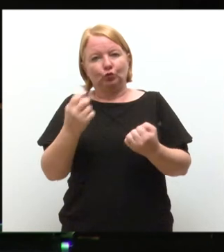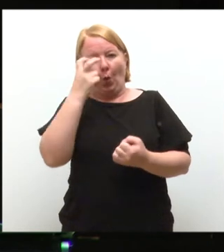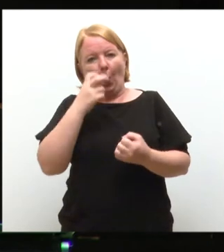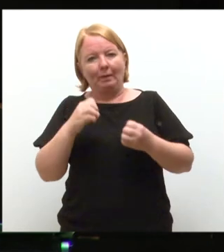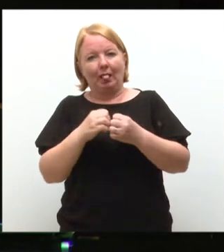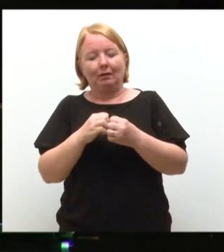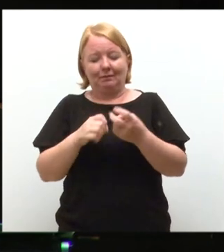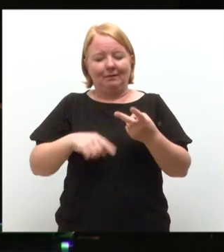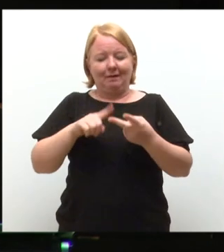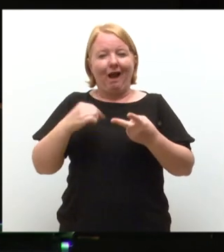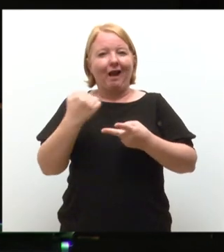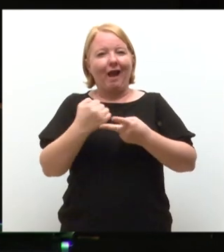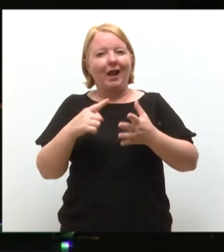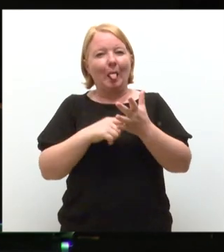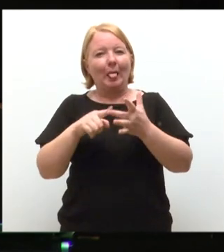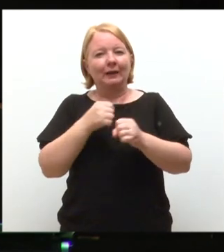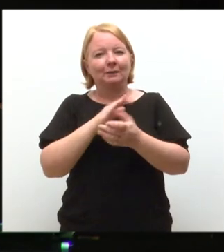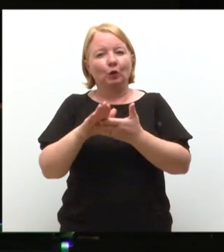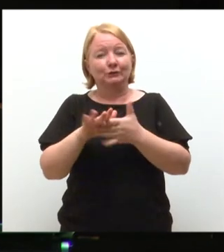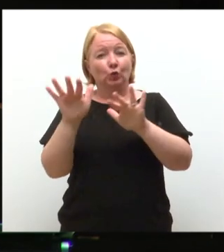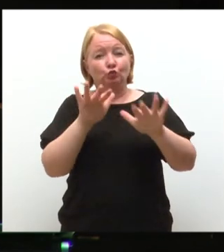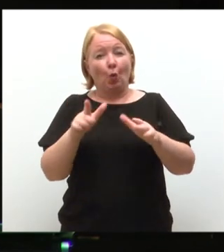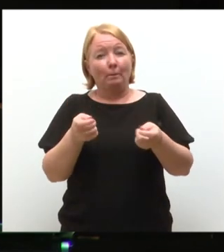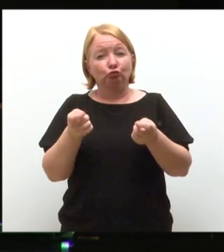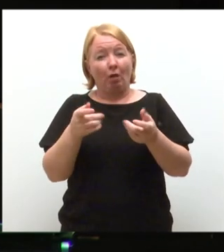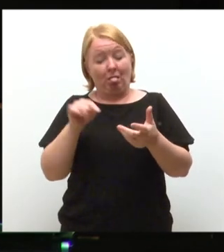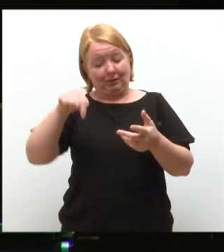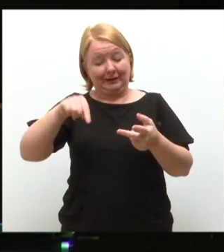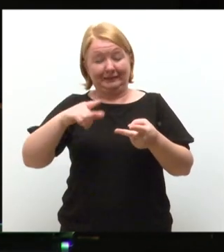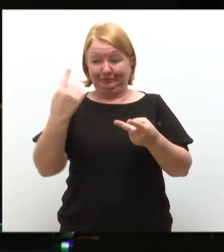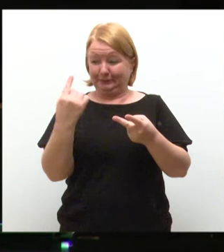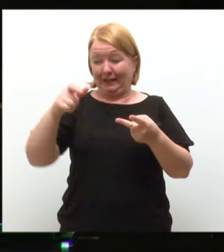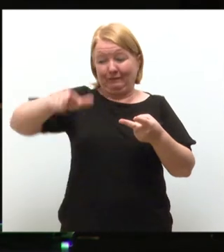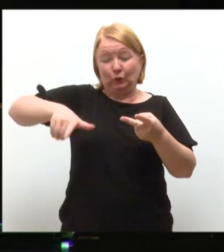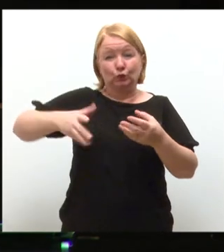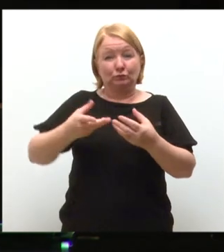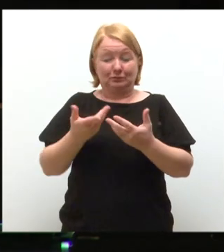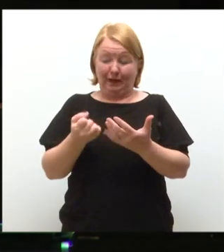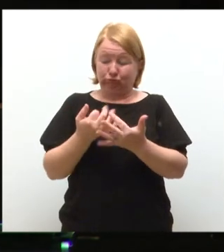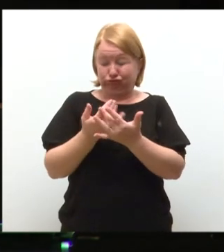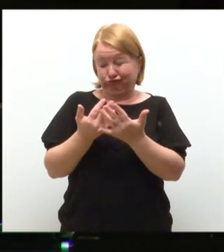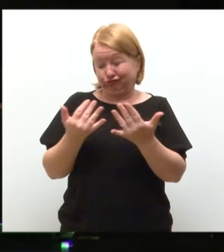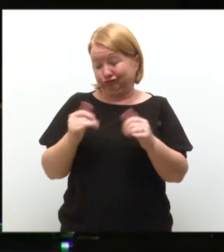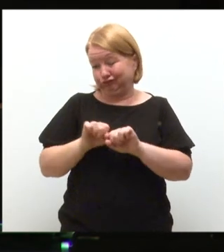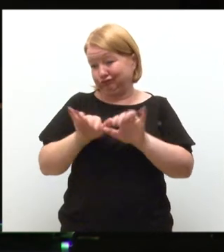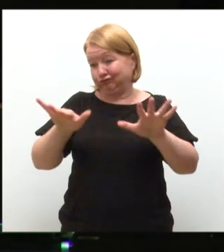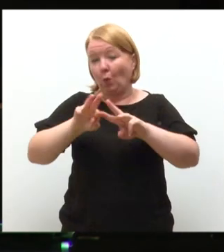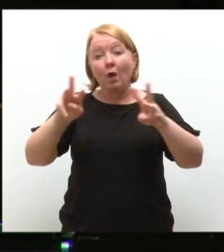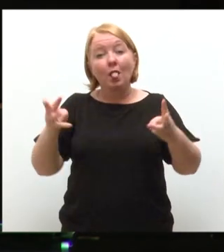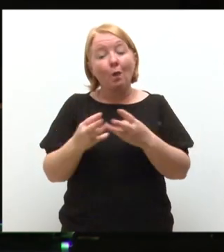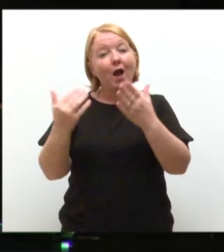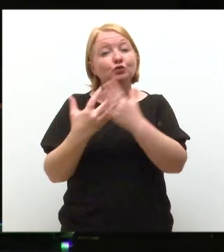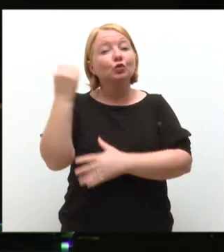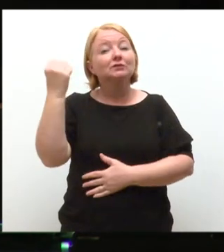Gary Lightbody, who formed the band Snow Patrol while he was a student here. That's a band, of course, that have gone on to worldwide success.